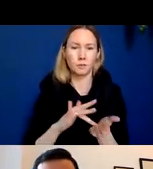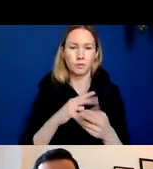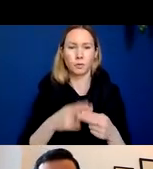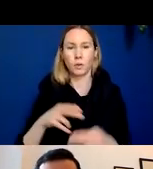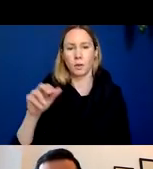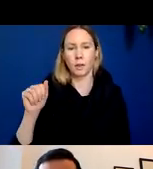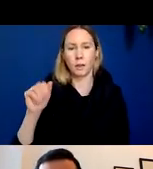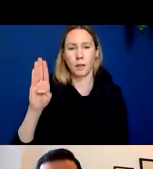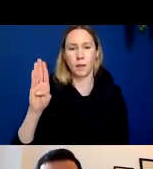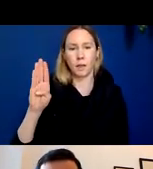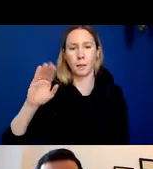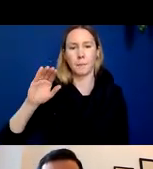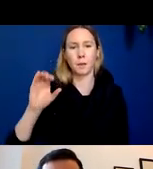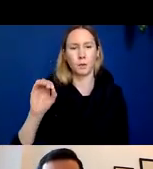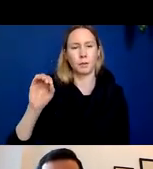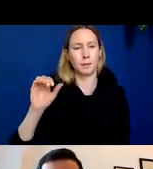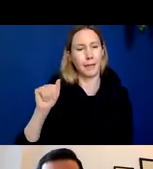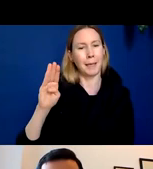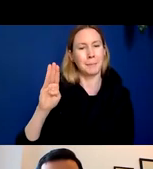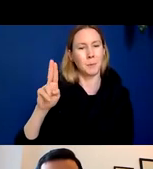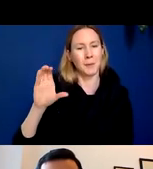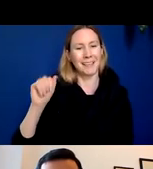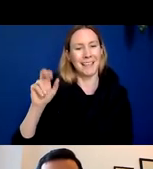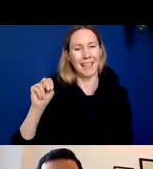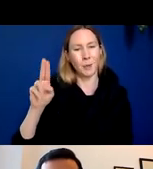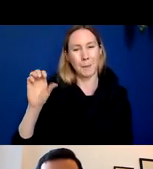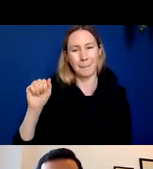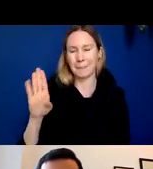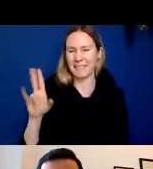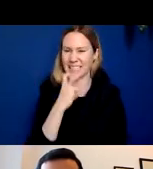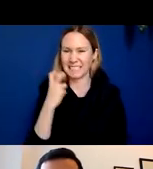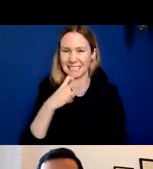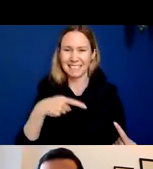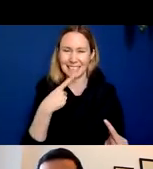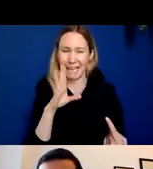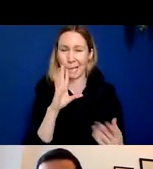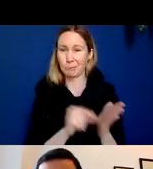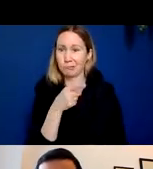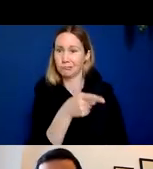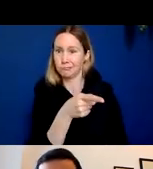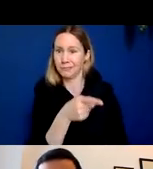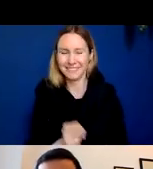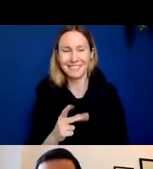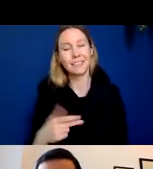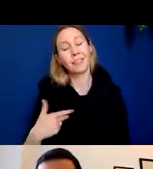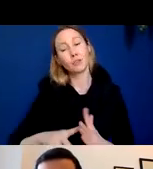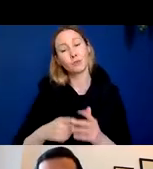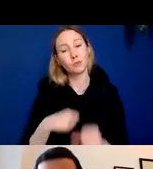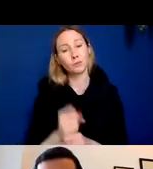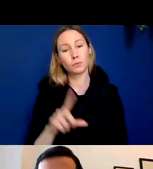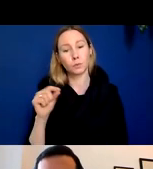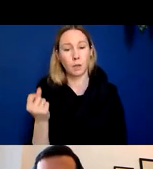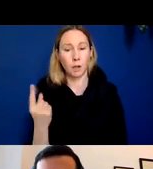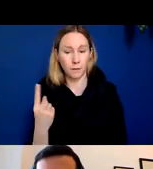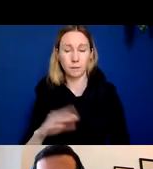I have the name printed up there on the slide and this trial was initially started in 2011 it subsequently